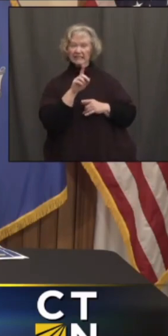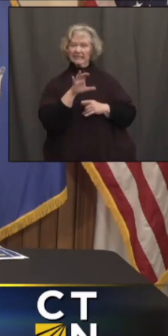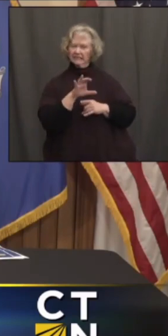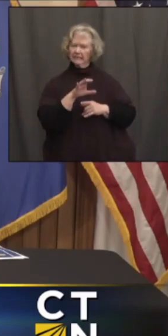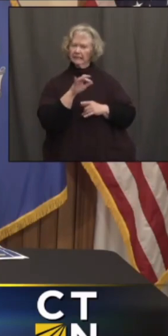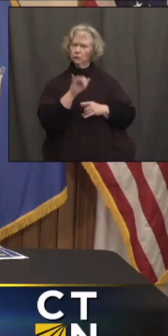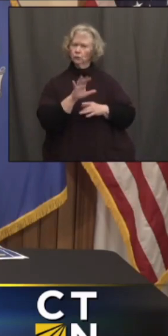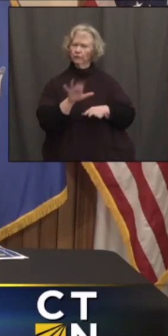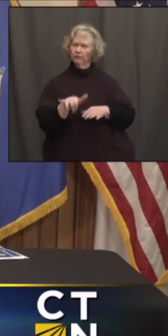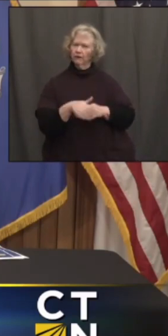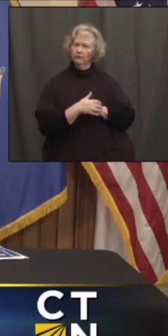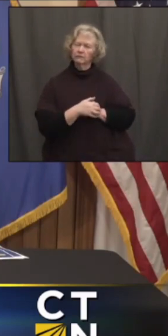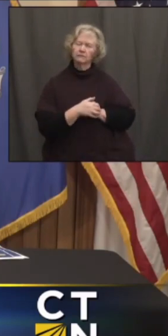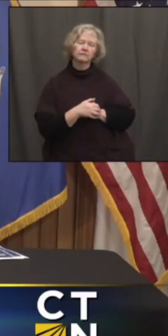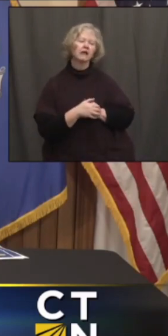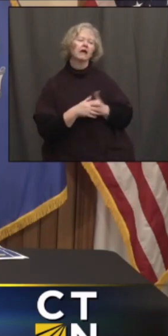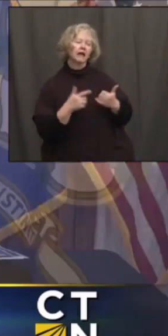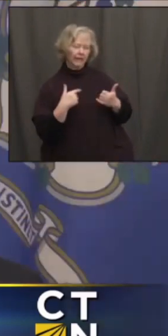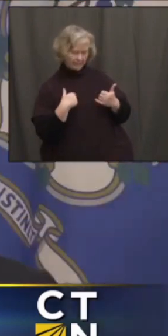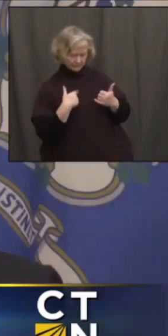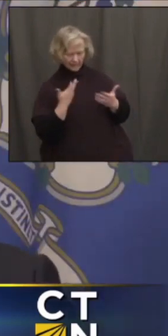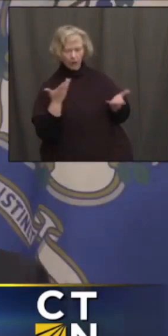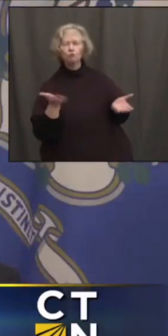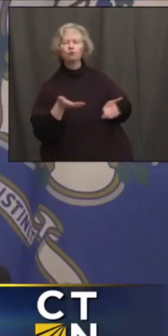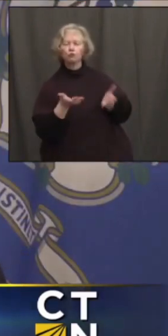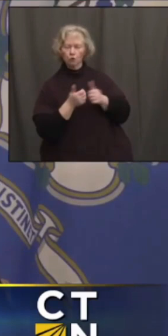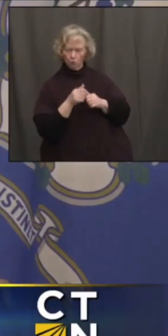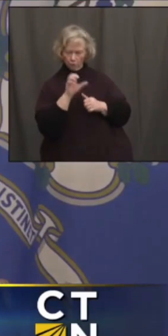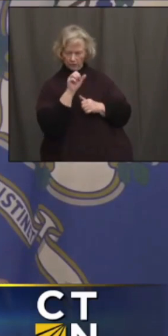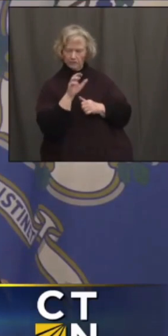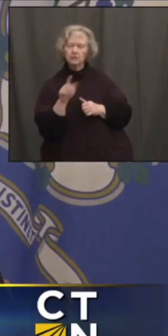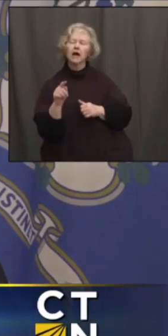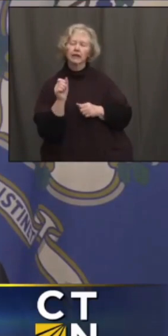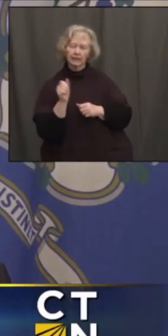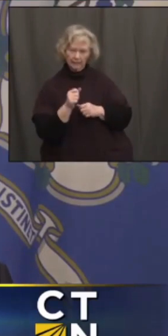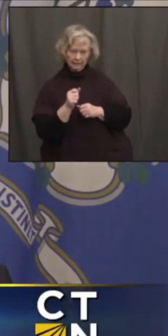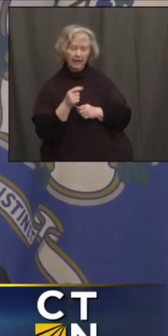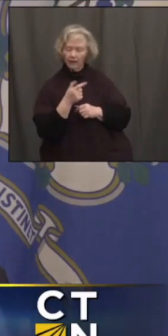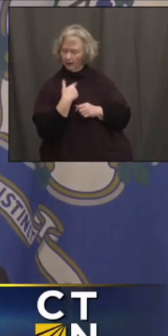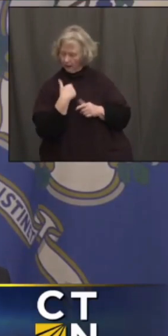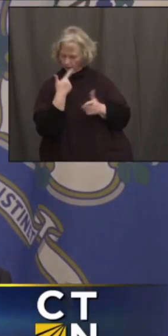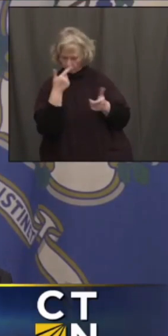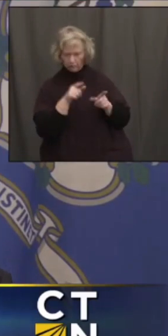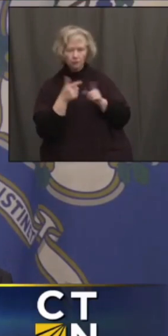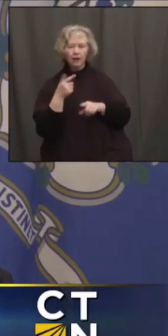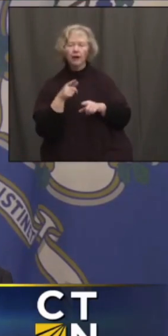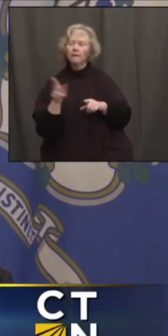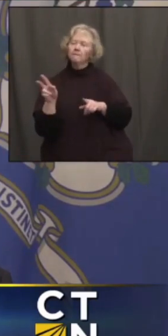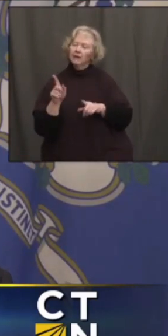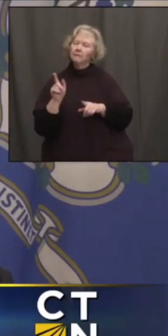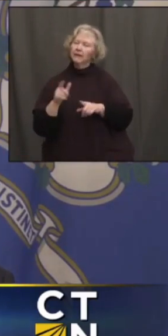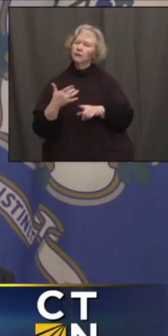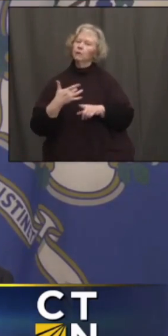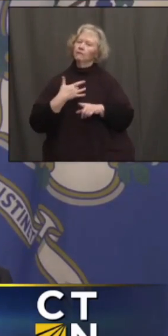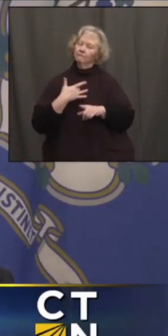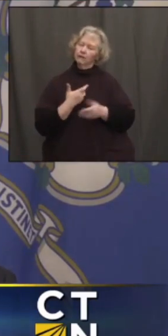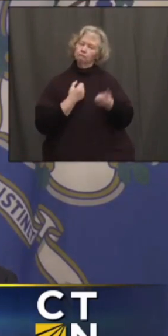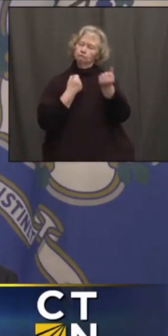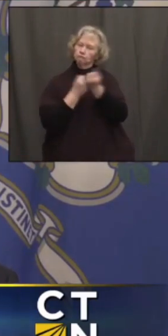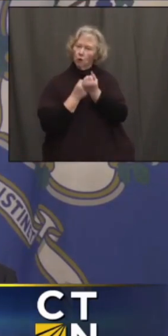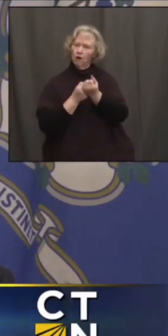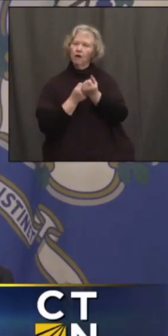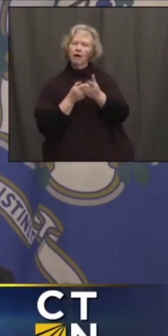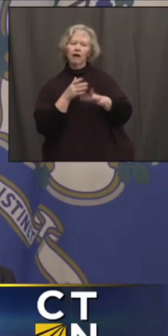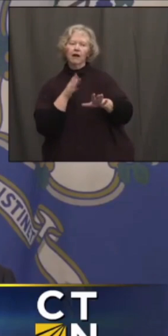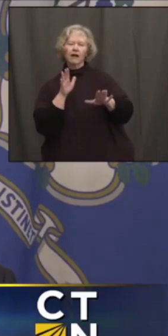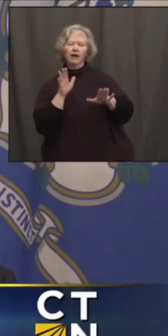recommend. Yeah, we did have that conversation, Paz, and it does make sense. You got to have people believe in the restrictions because they are self